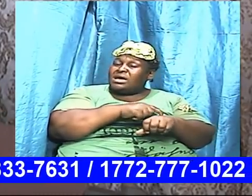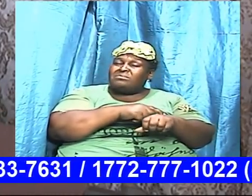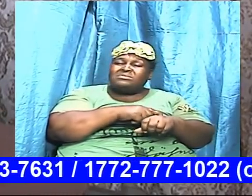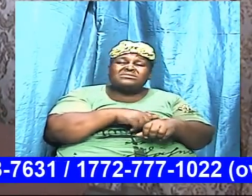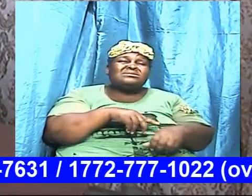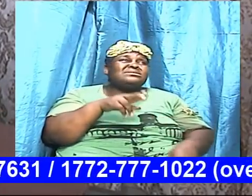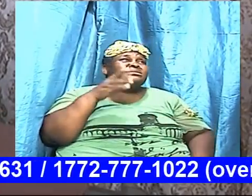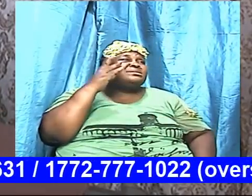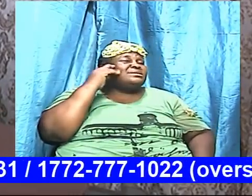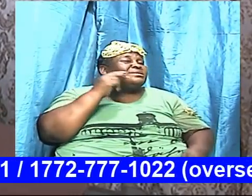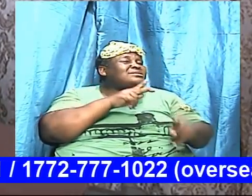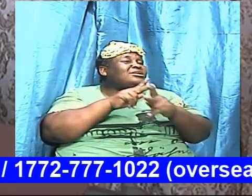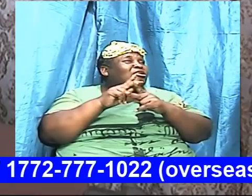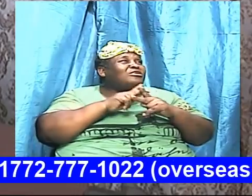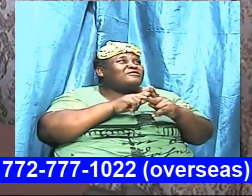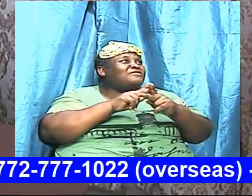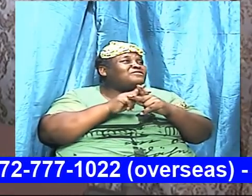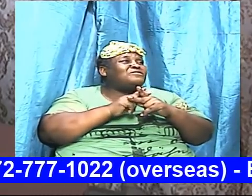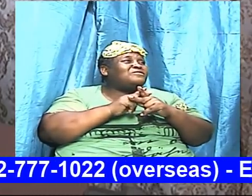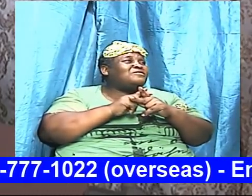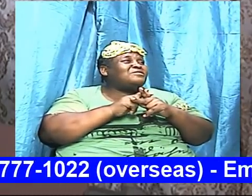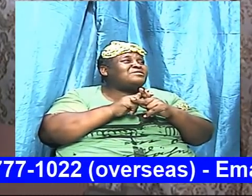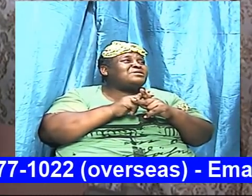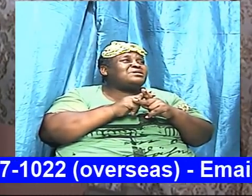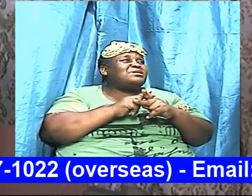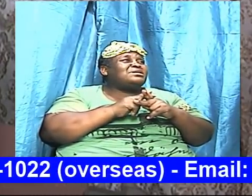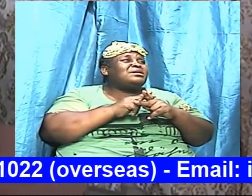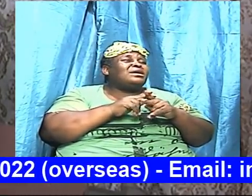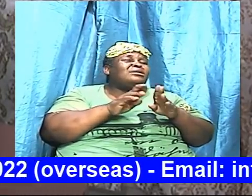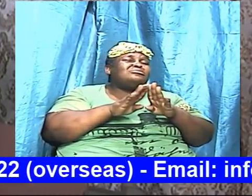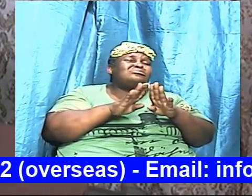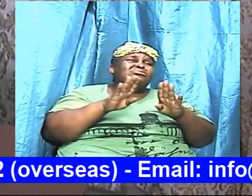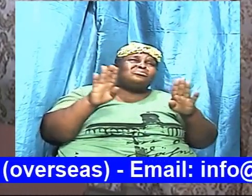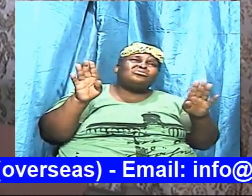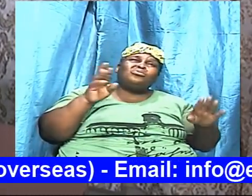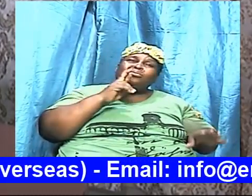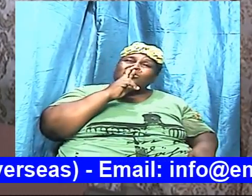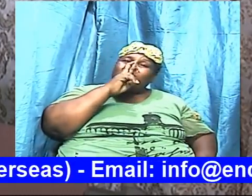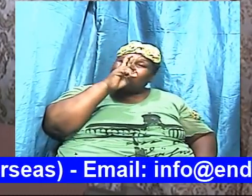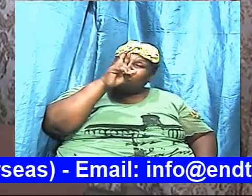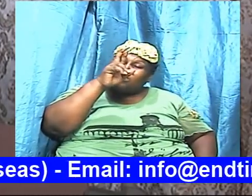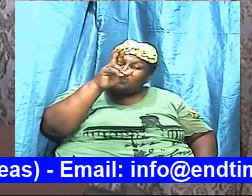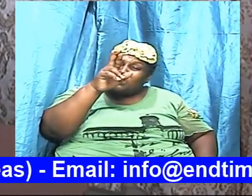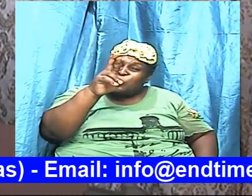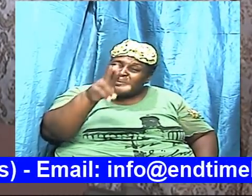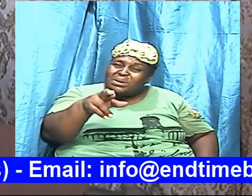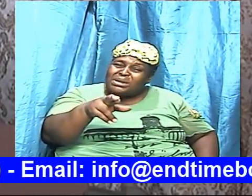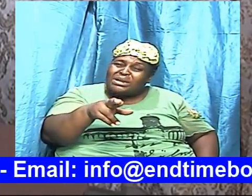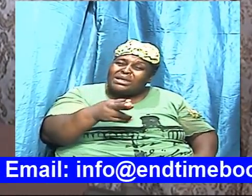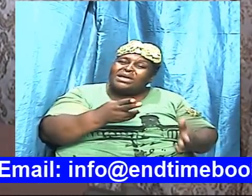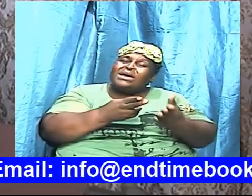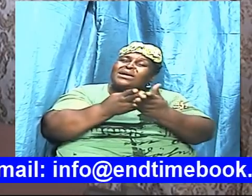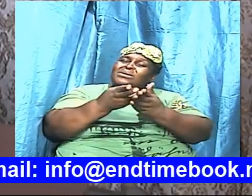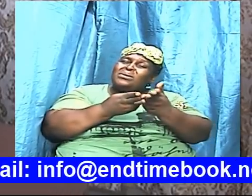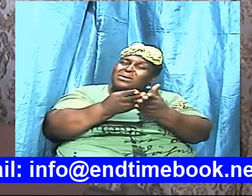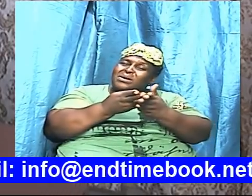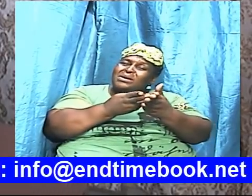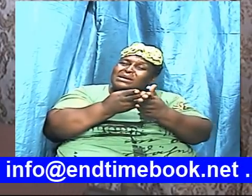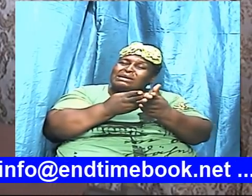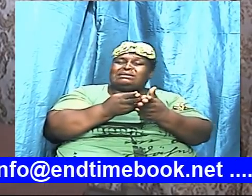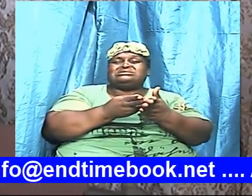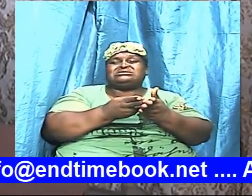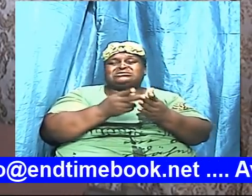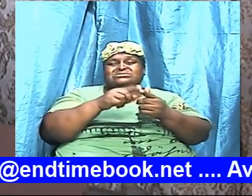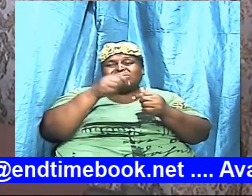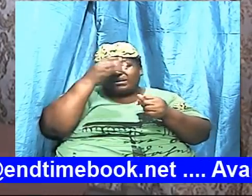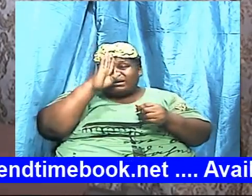and careful and open and be real and be honest we are going to